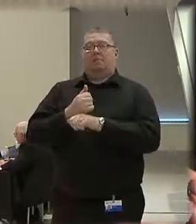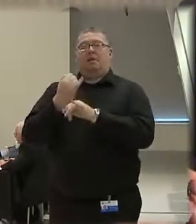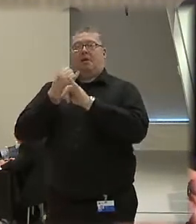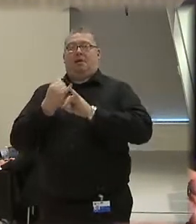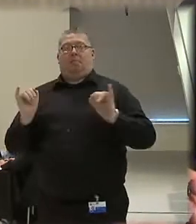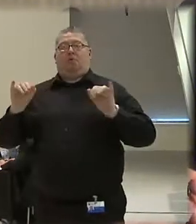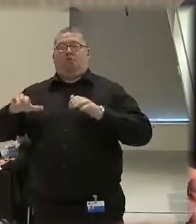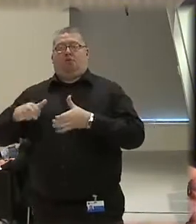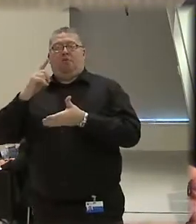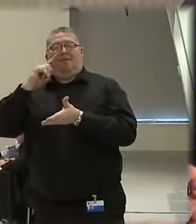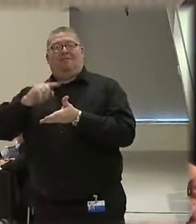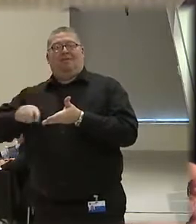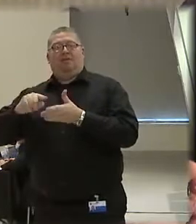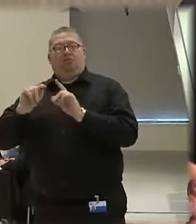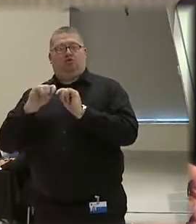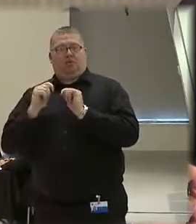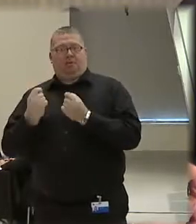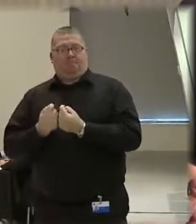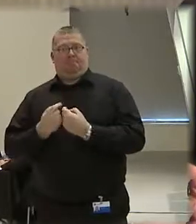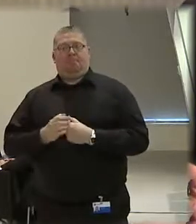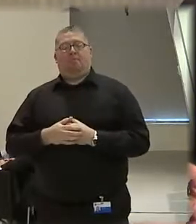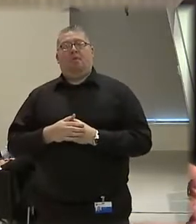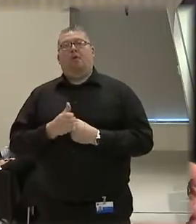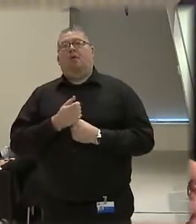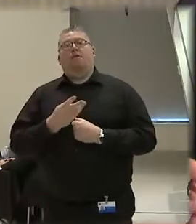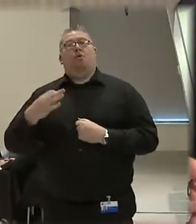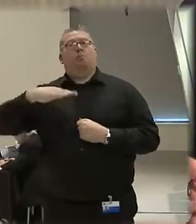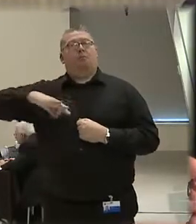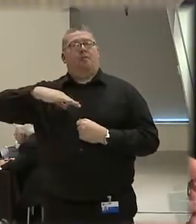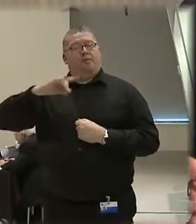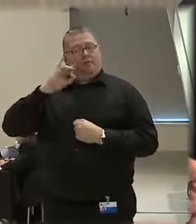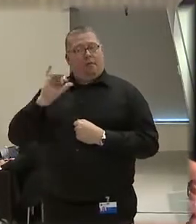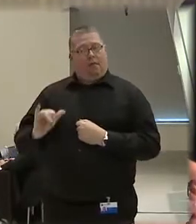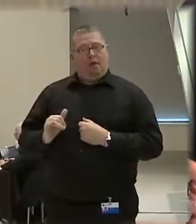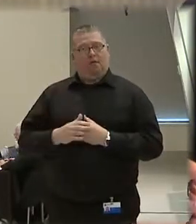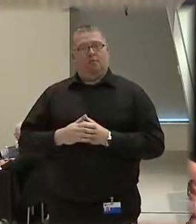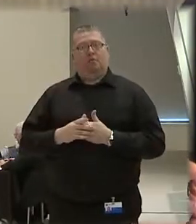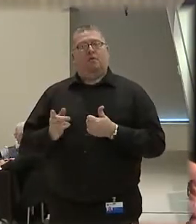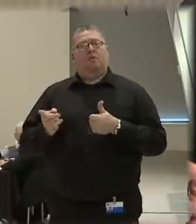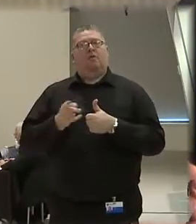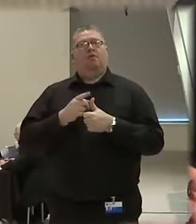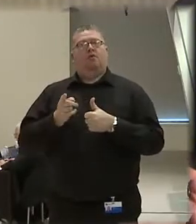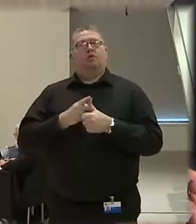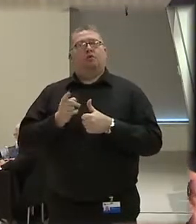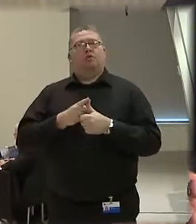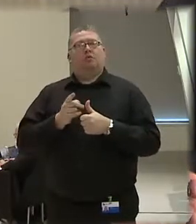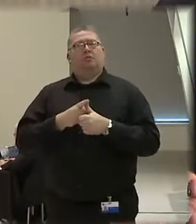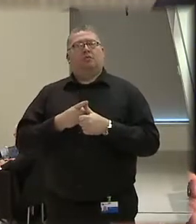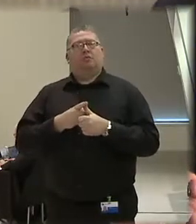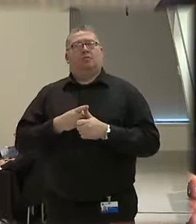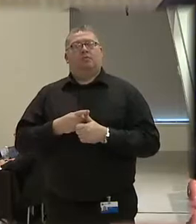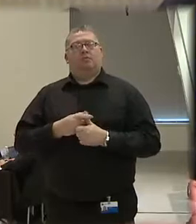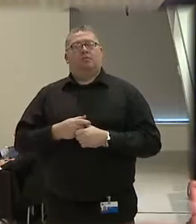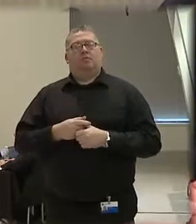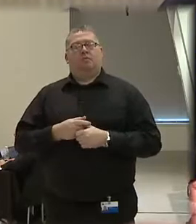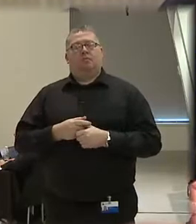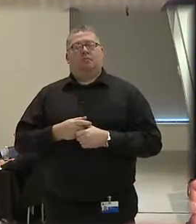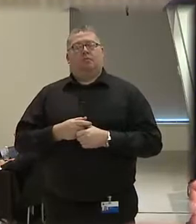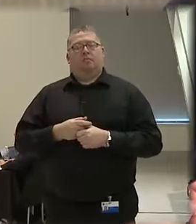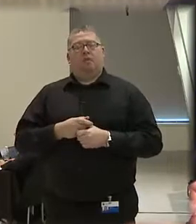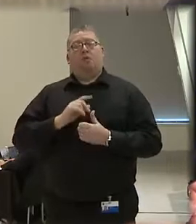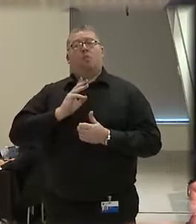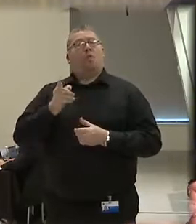investigation team. There are a number of benefits for doing so. First, fit detectives only